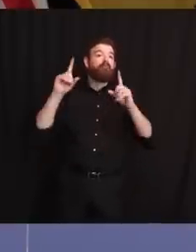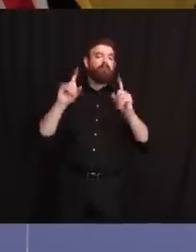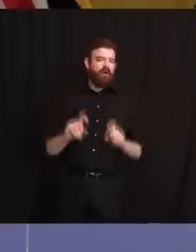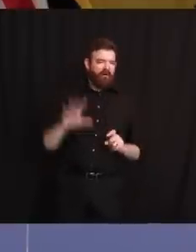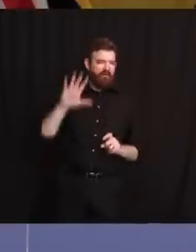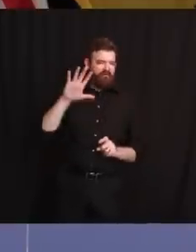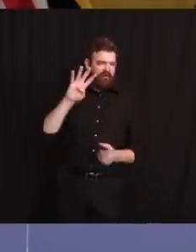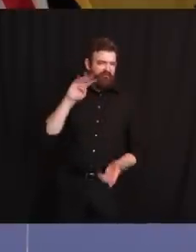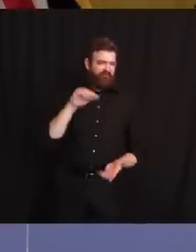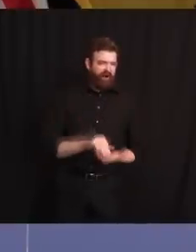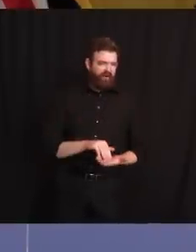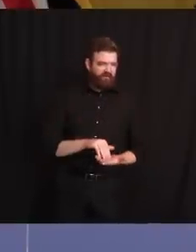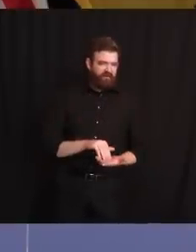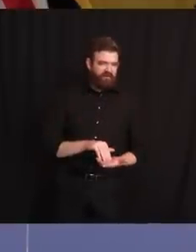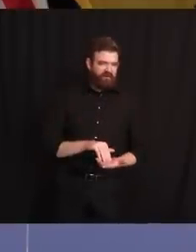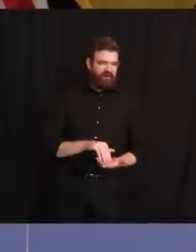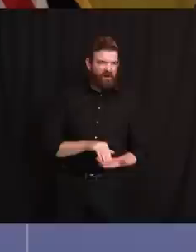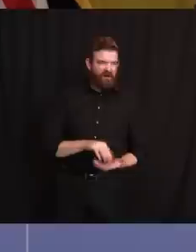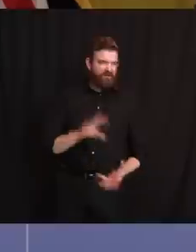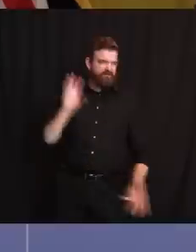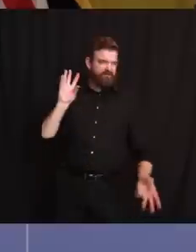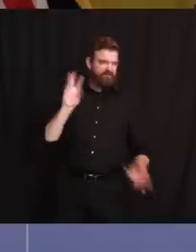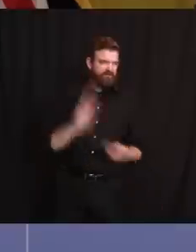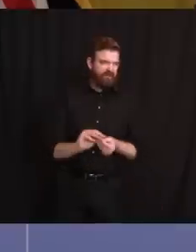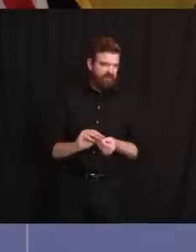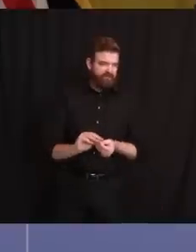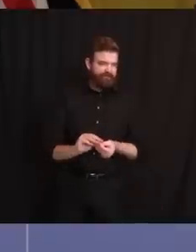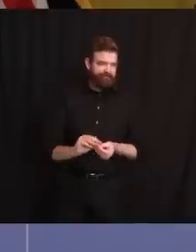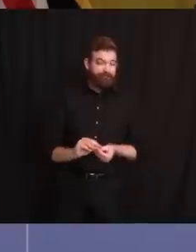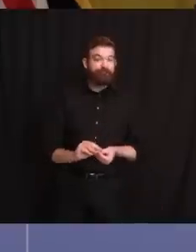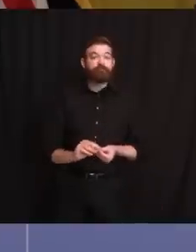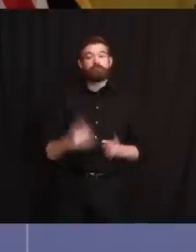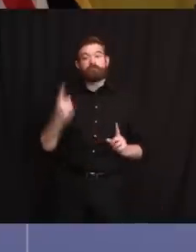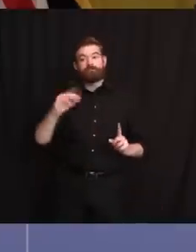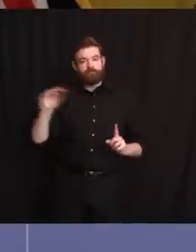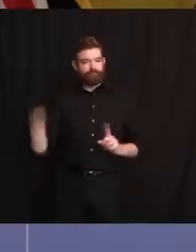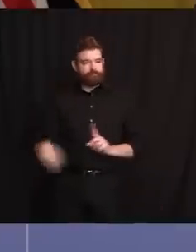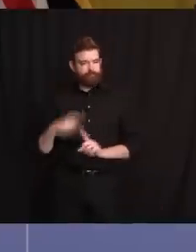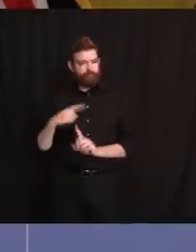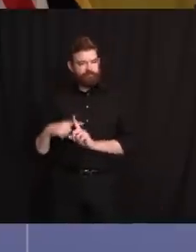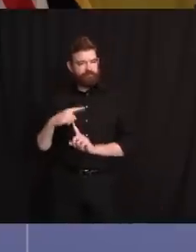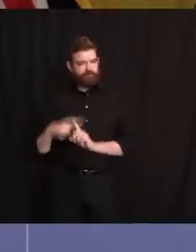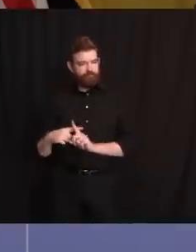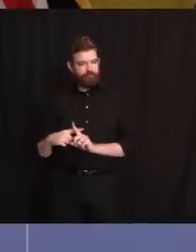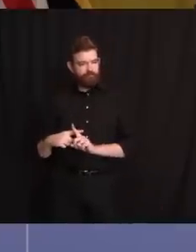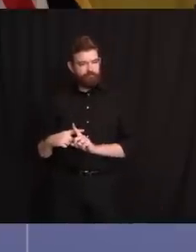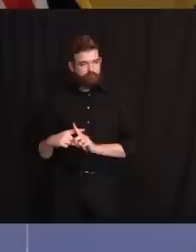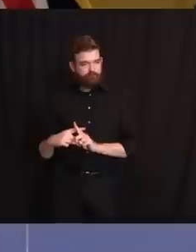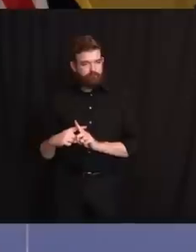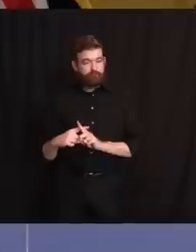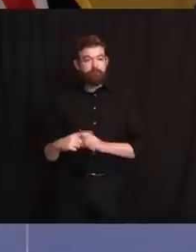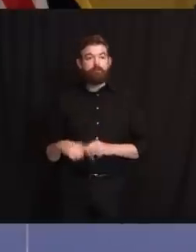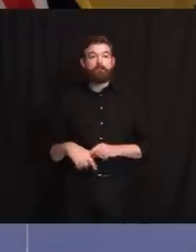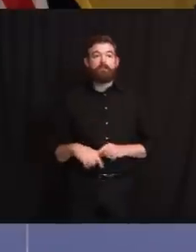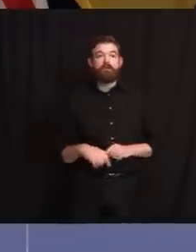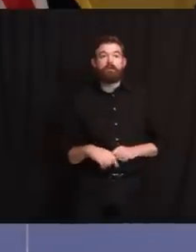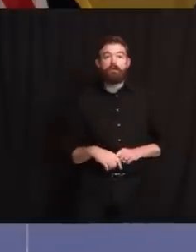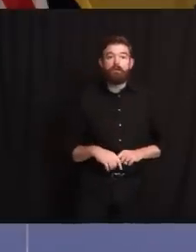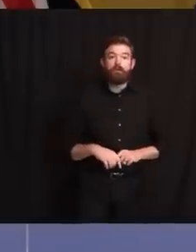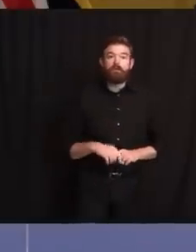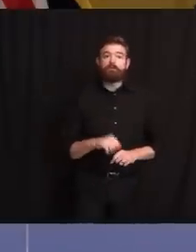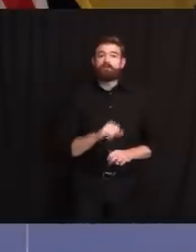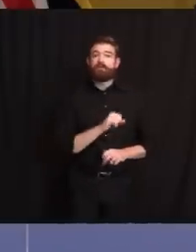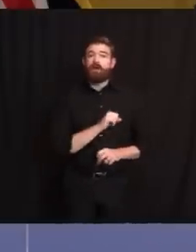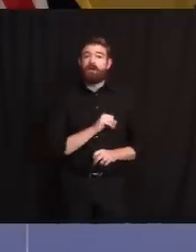And we have 11% positivity rate. And of the staff, 72